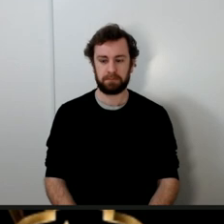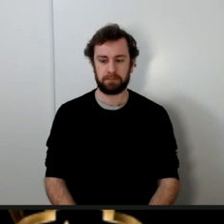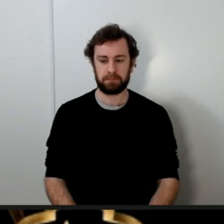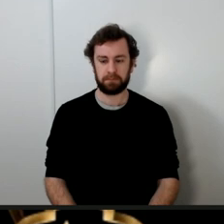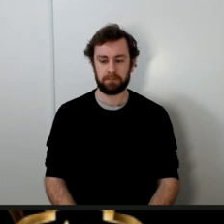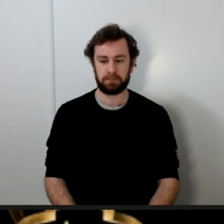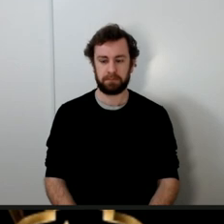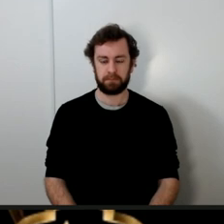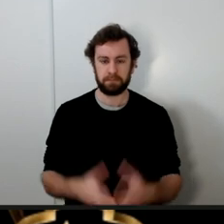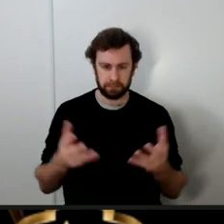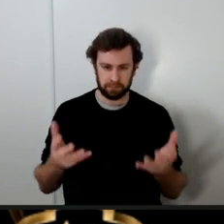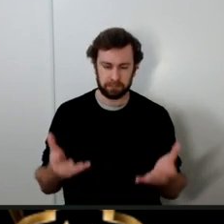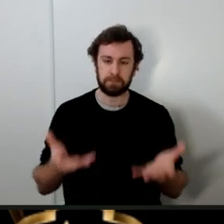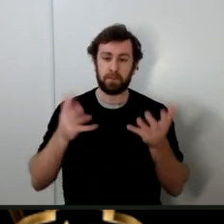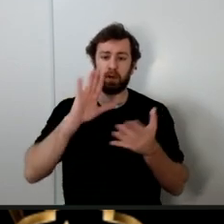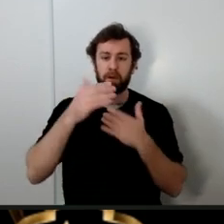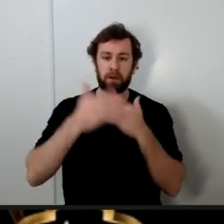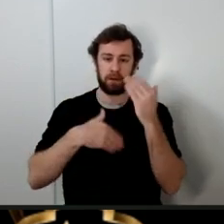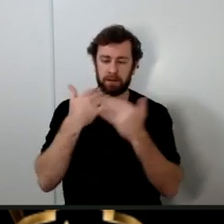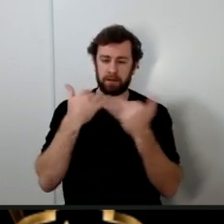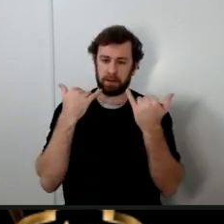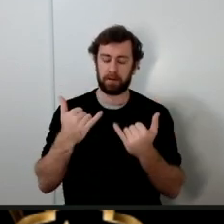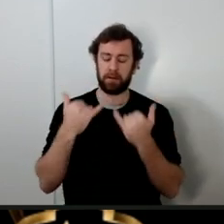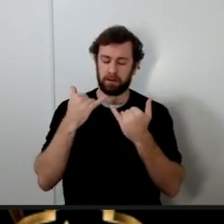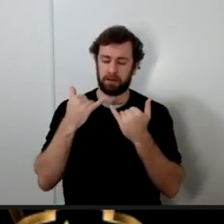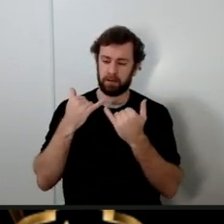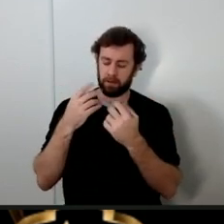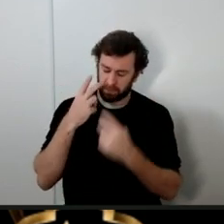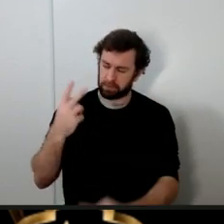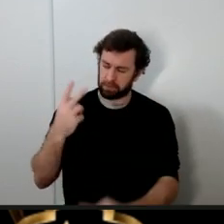your hands today is the martyrdom of Lady Fatima raise your hands brothers and sisters I know you all